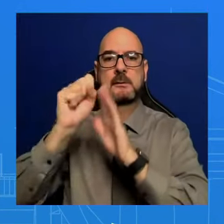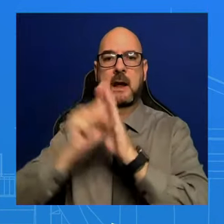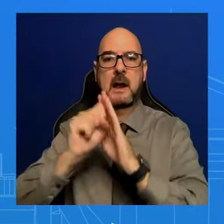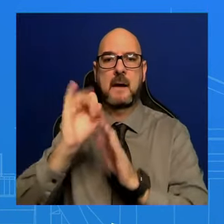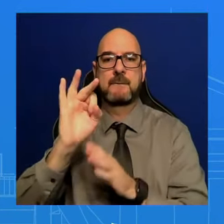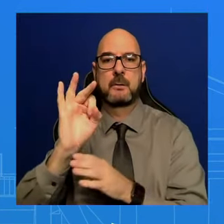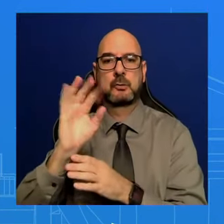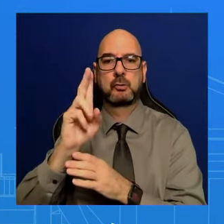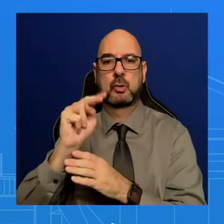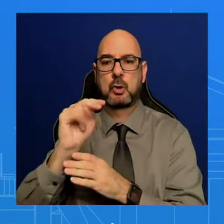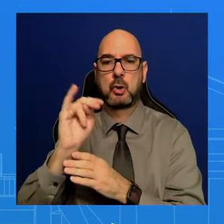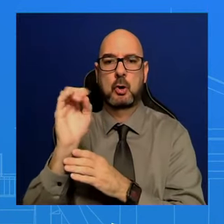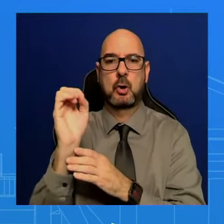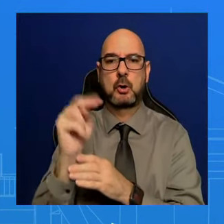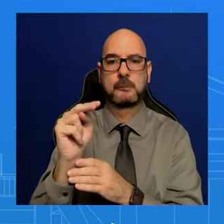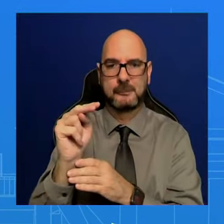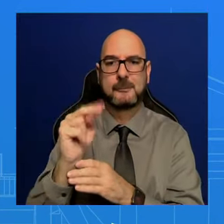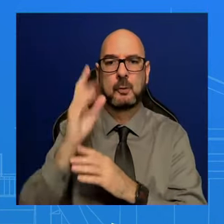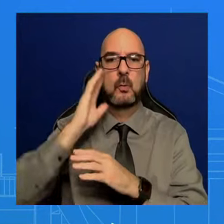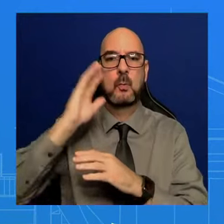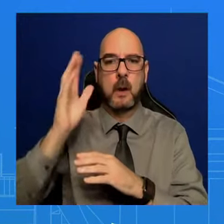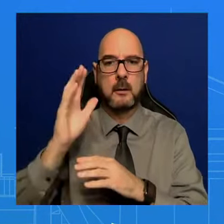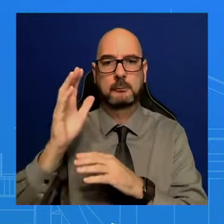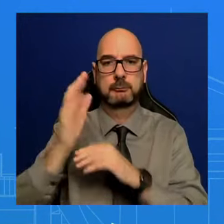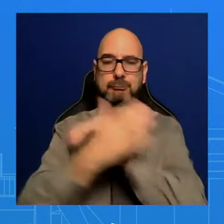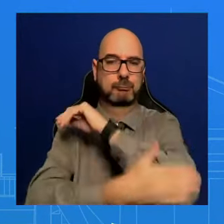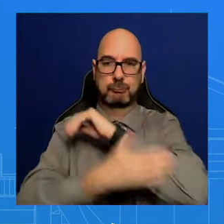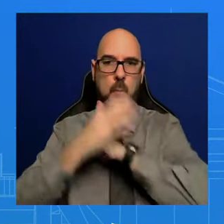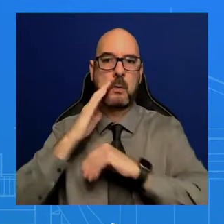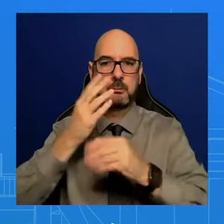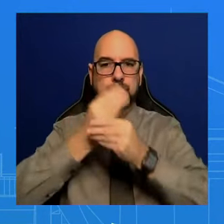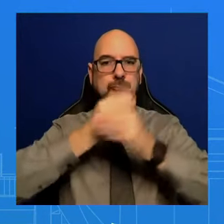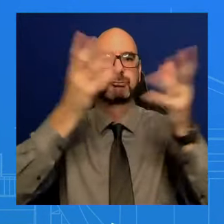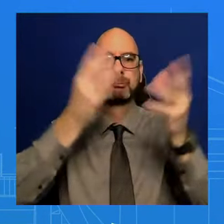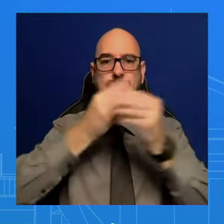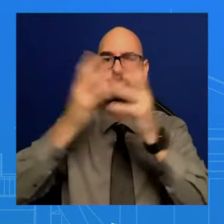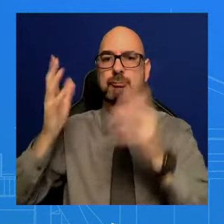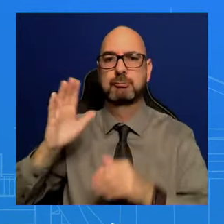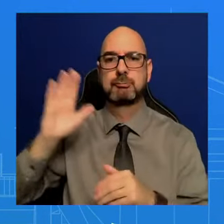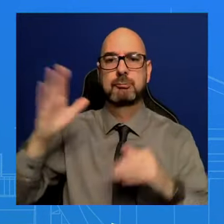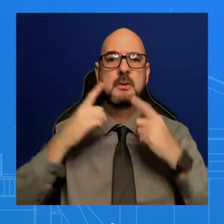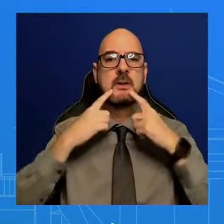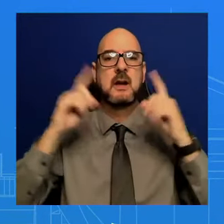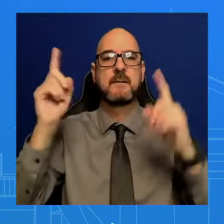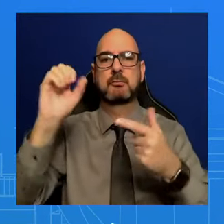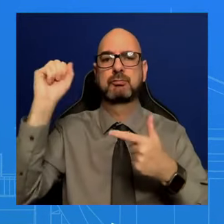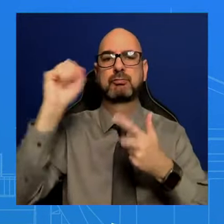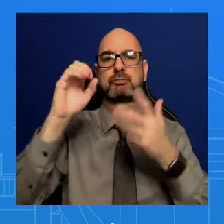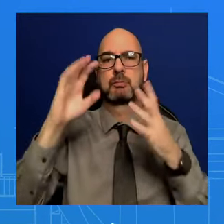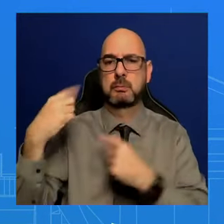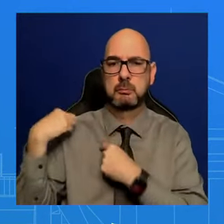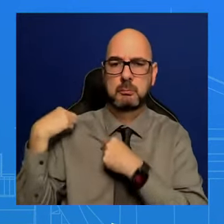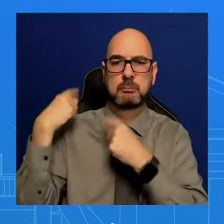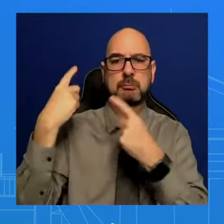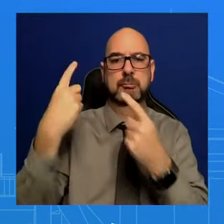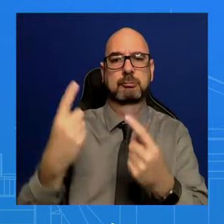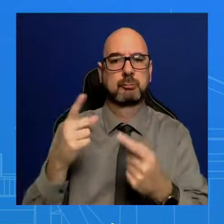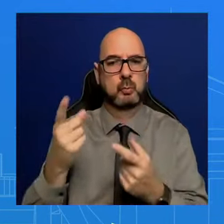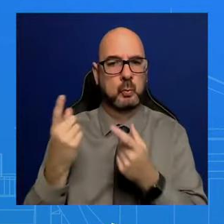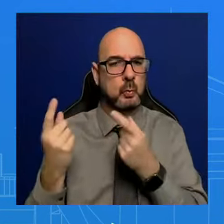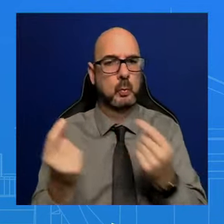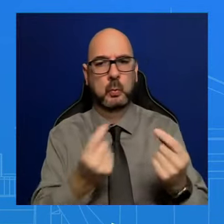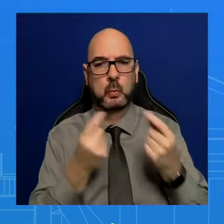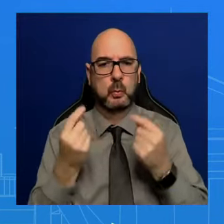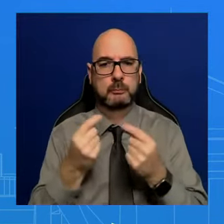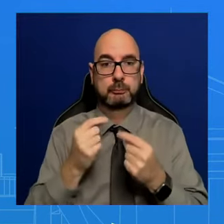will hear the President lay out the historic achievements he has delivered on for the American people and his vision for the future.